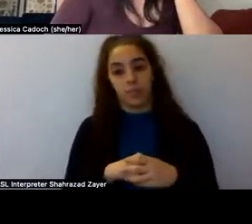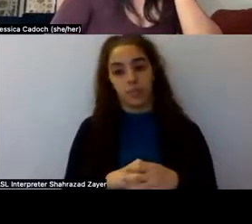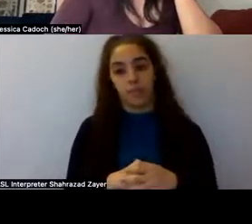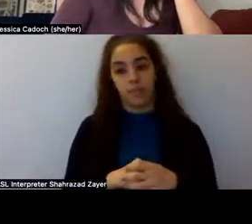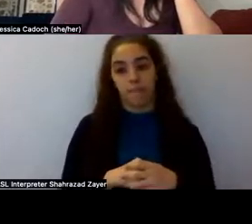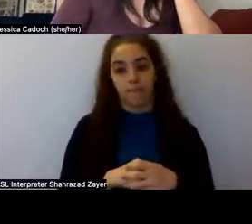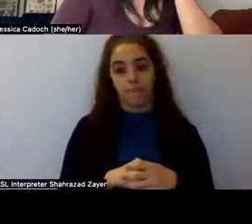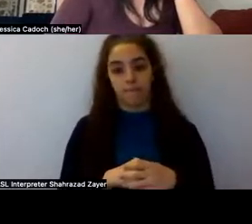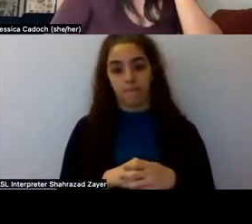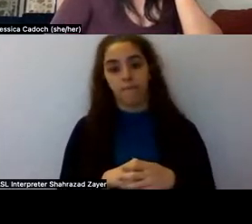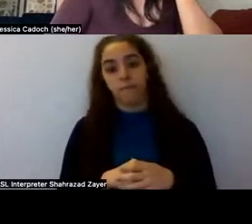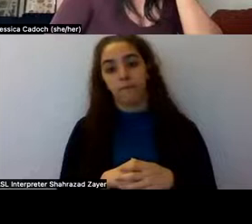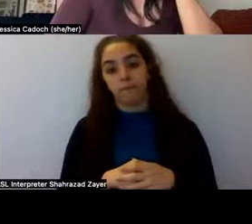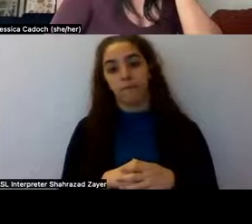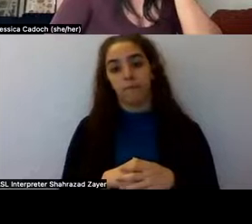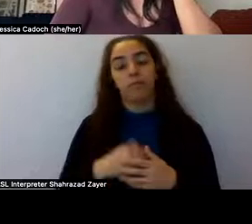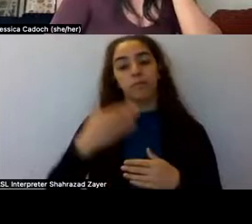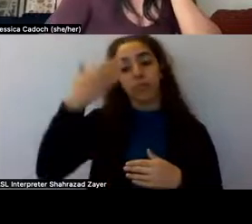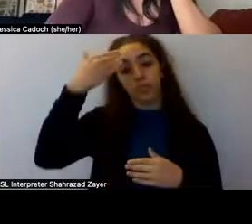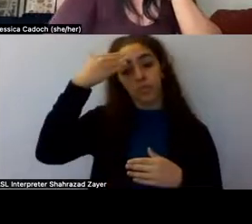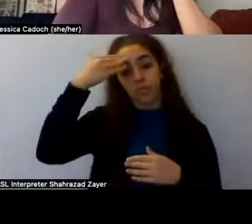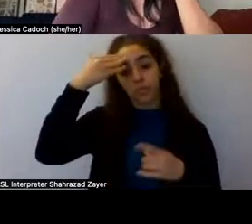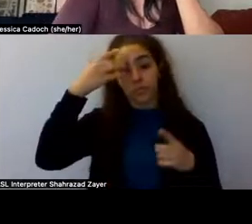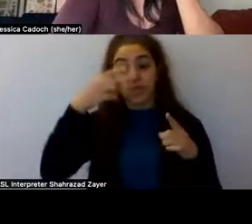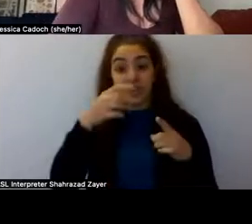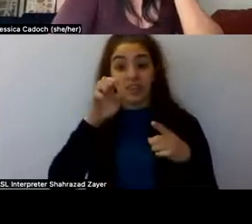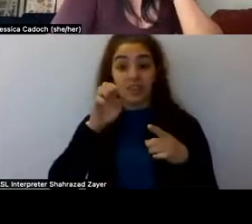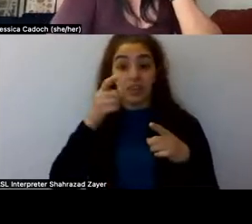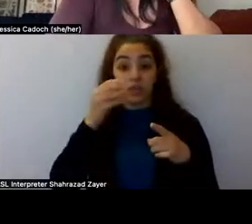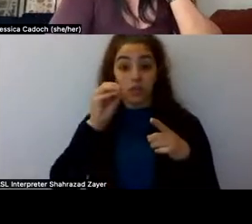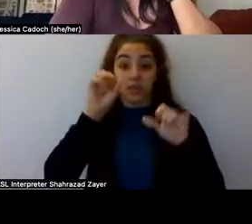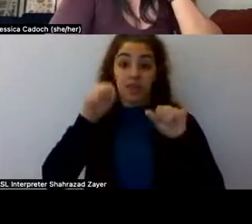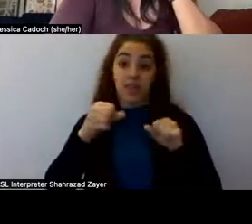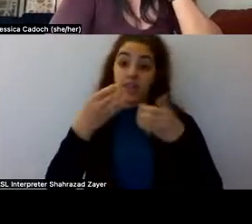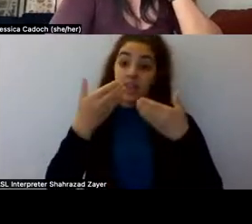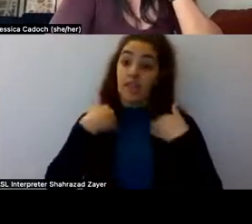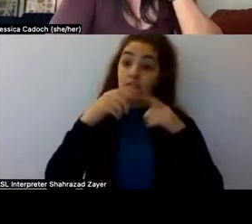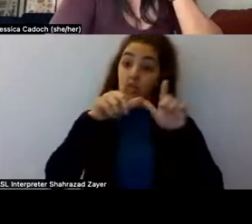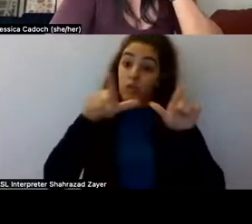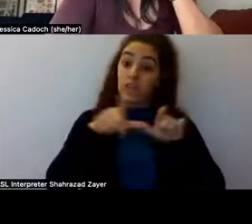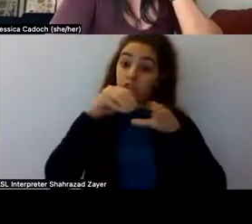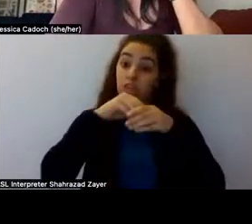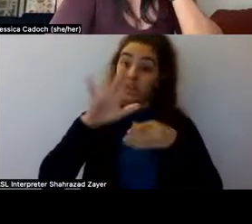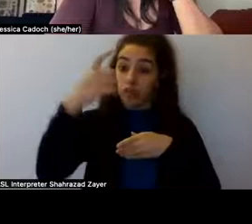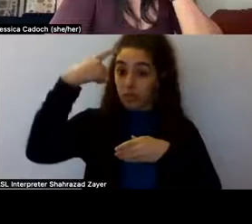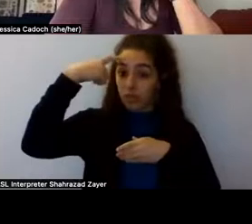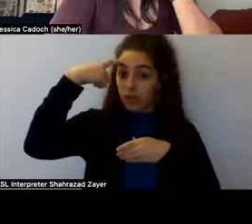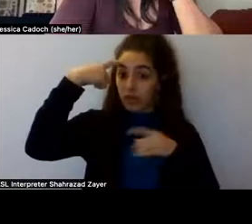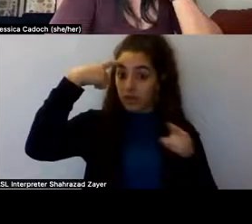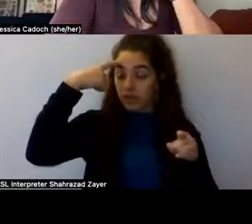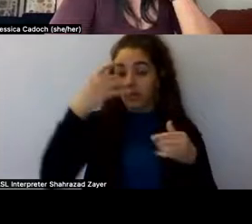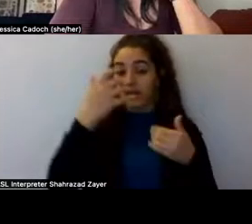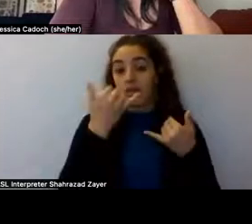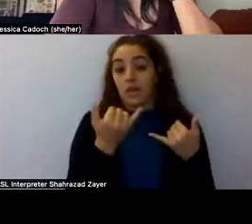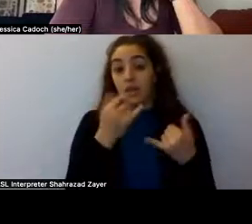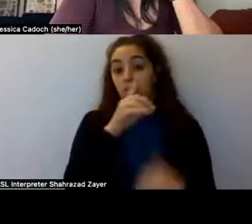so, you know, to the extent the ego can be said to have a location in the brain, it appears to be this, uh, the default mode network.